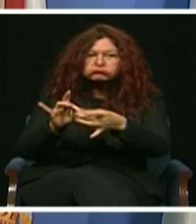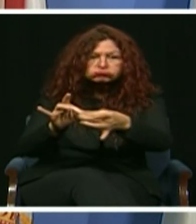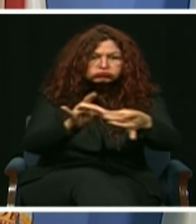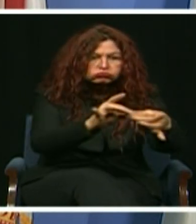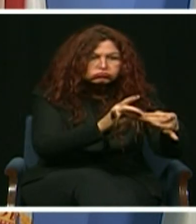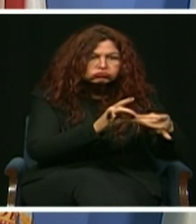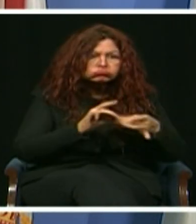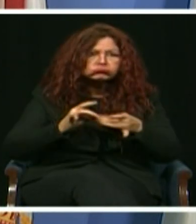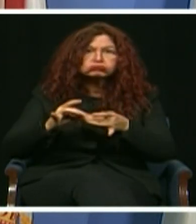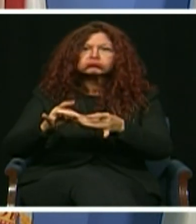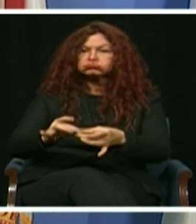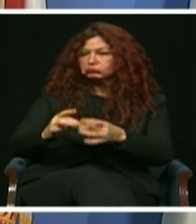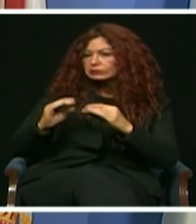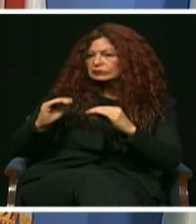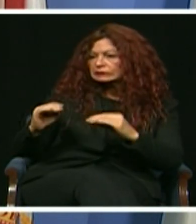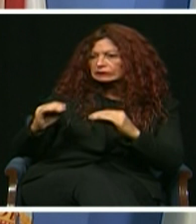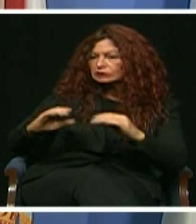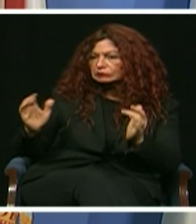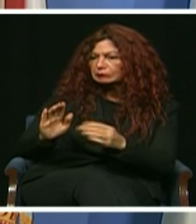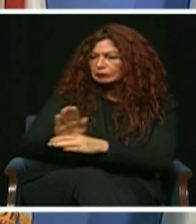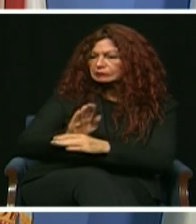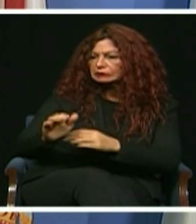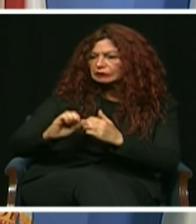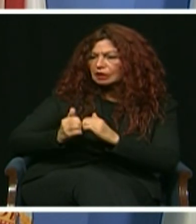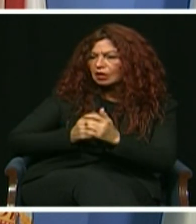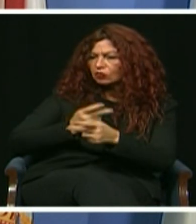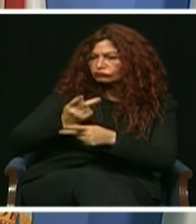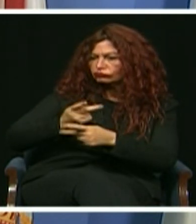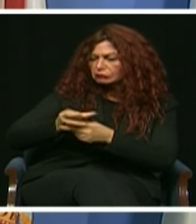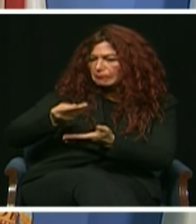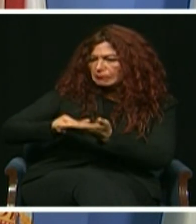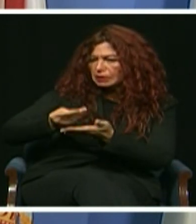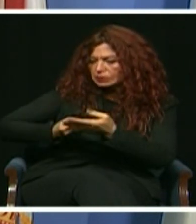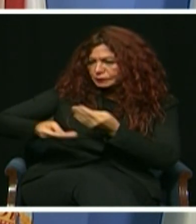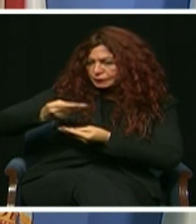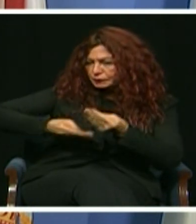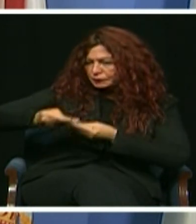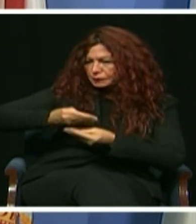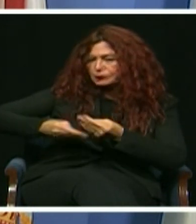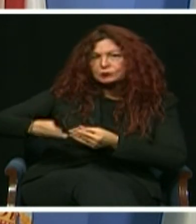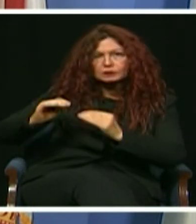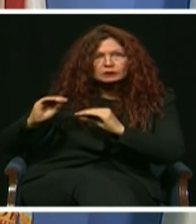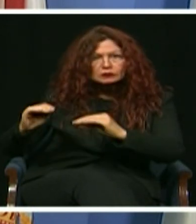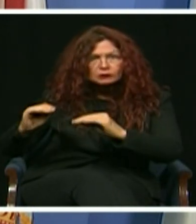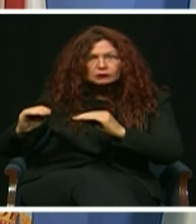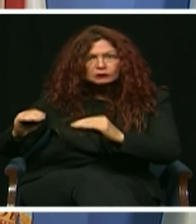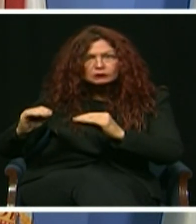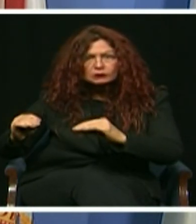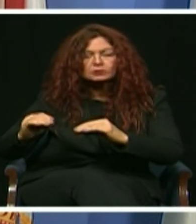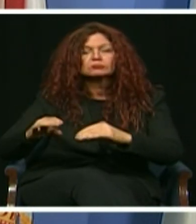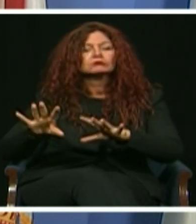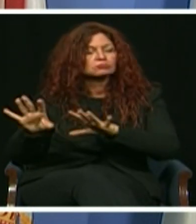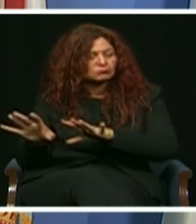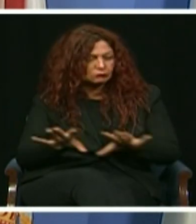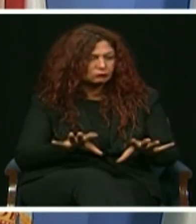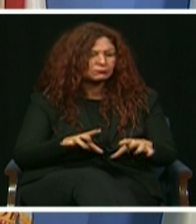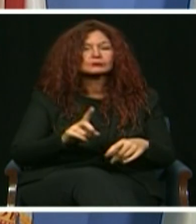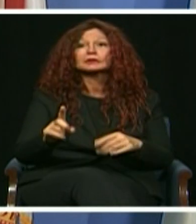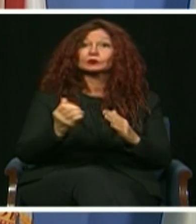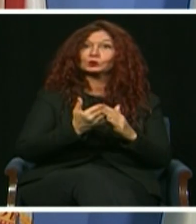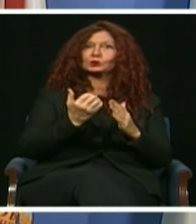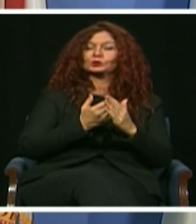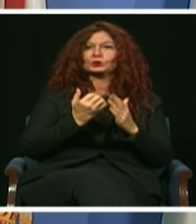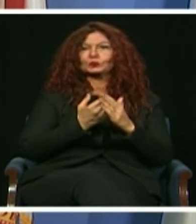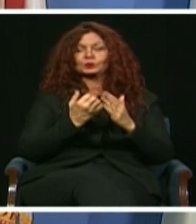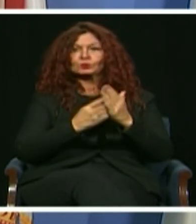capital training and back office support. Major infrastructure projects also lay the foundation for growth and help attract new